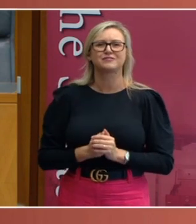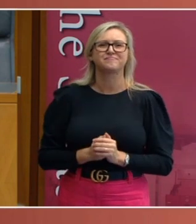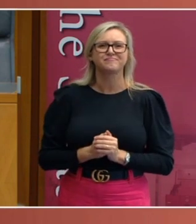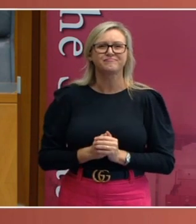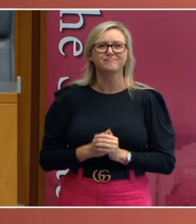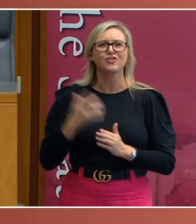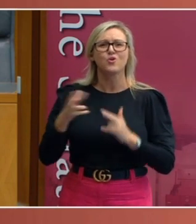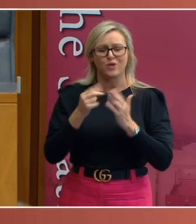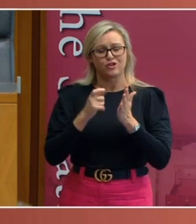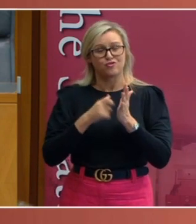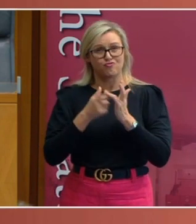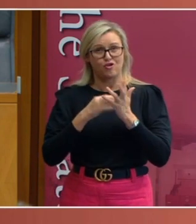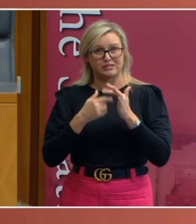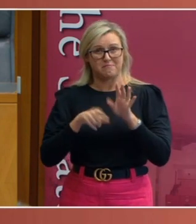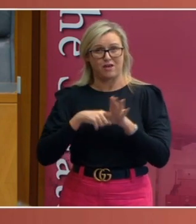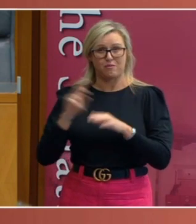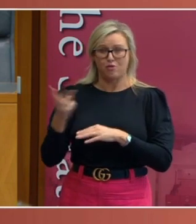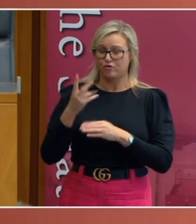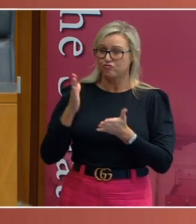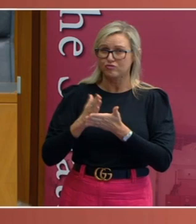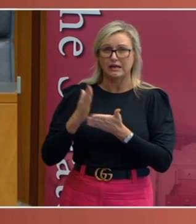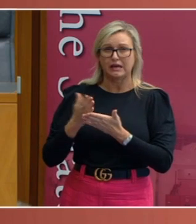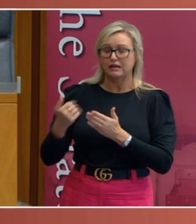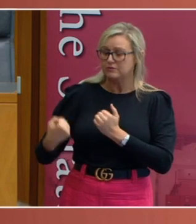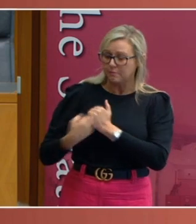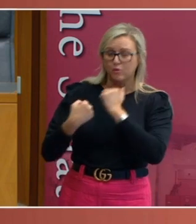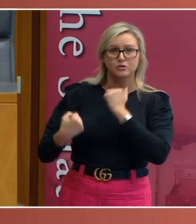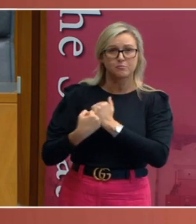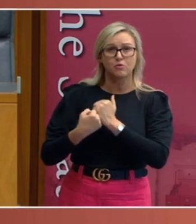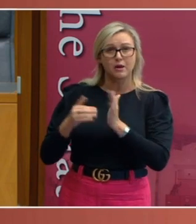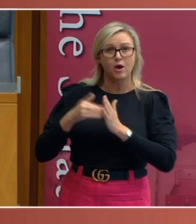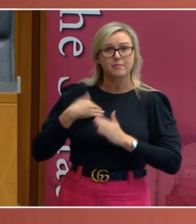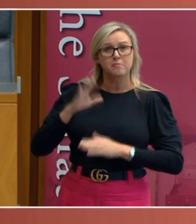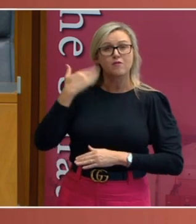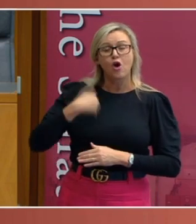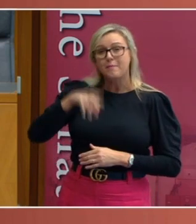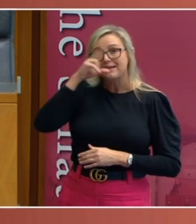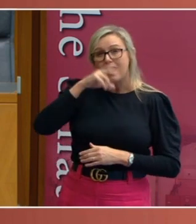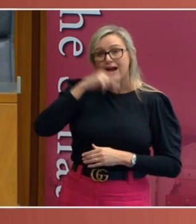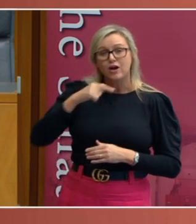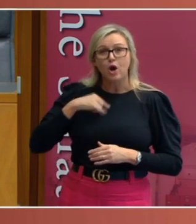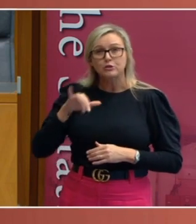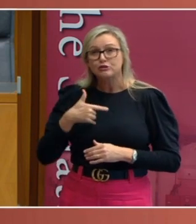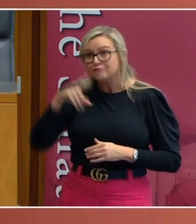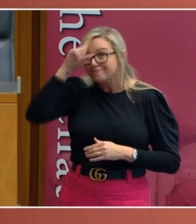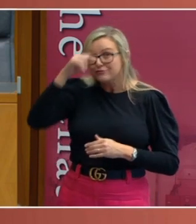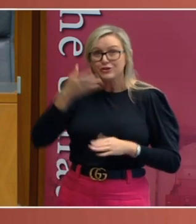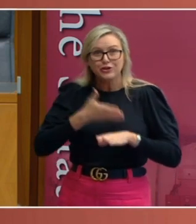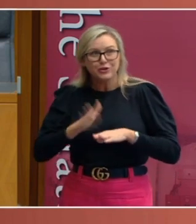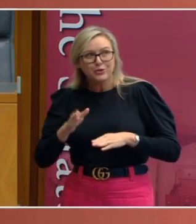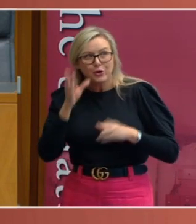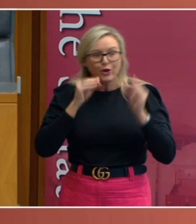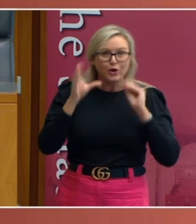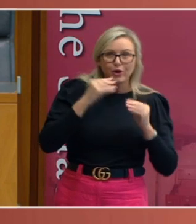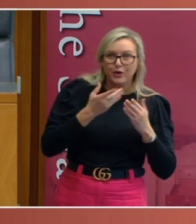so much time and support in my younger years when I was really just learning the ropes and parliament and how